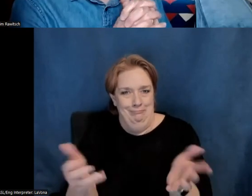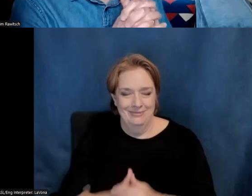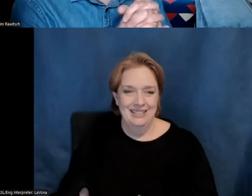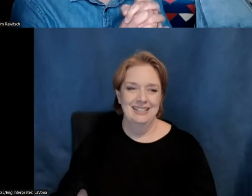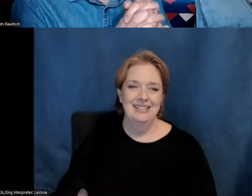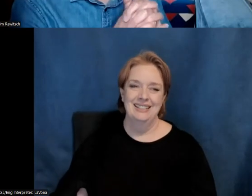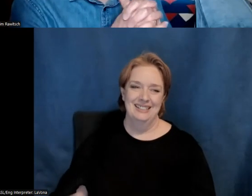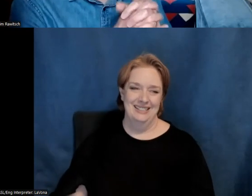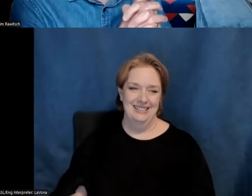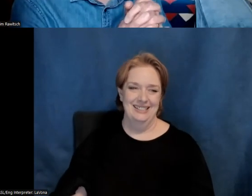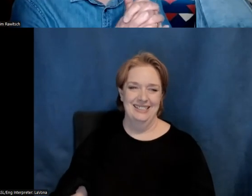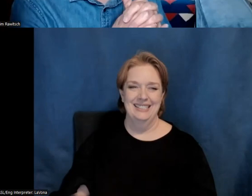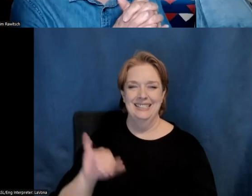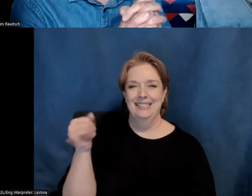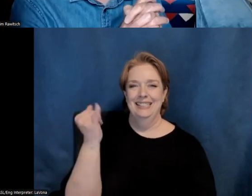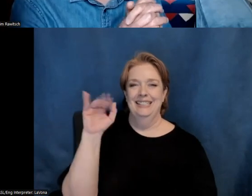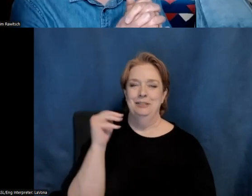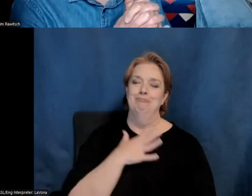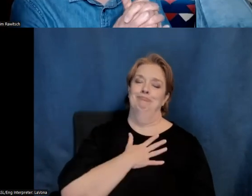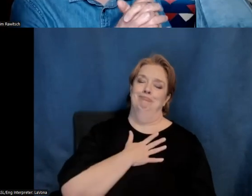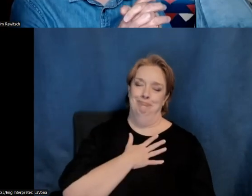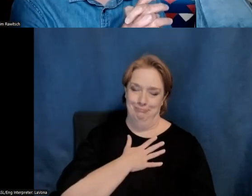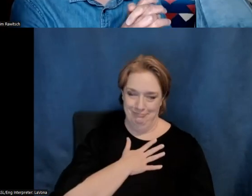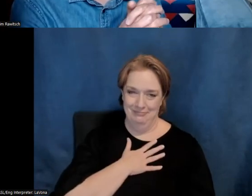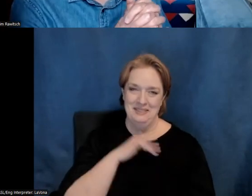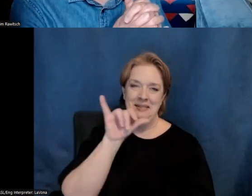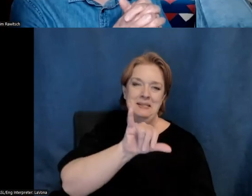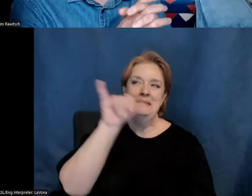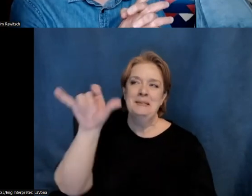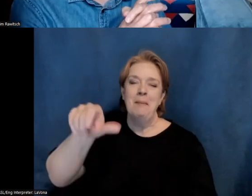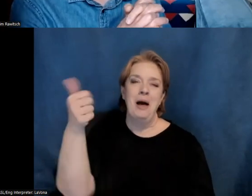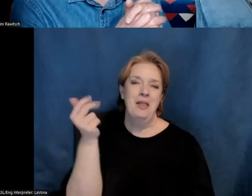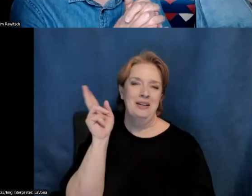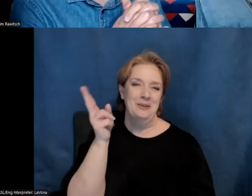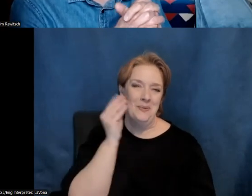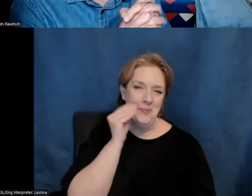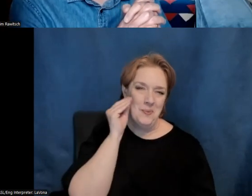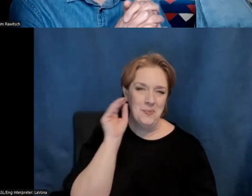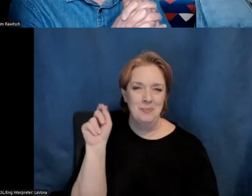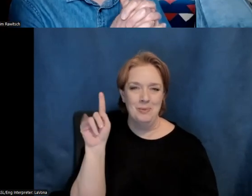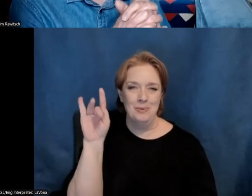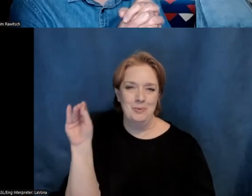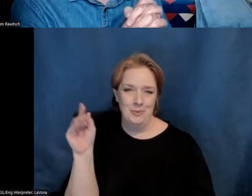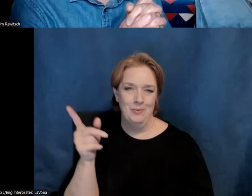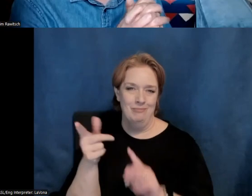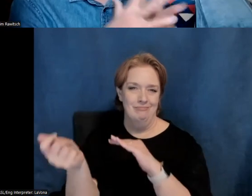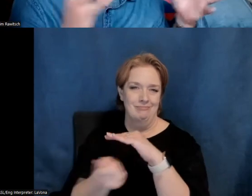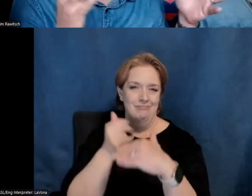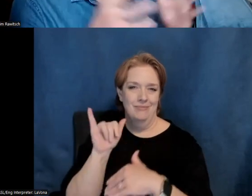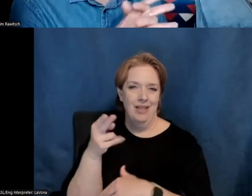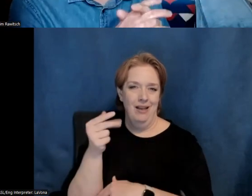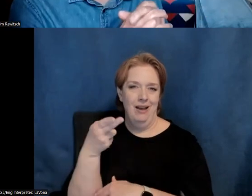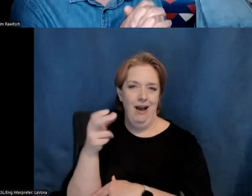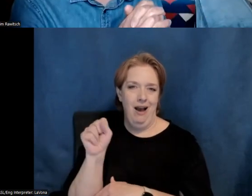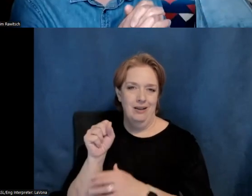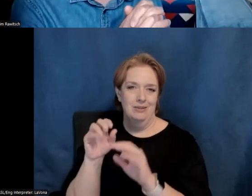my goodness, like many of our historic homes and studios of the Haas program, you know, we're